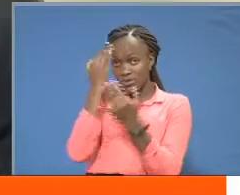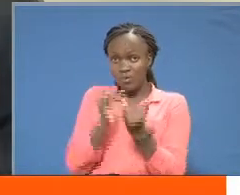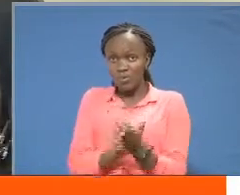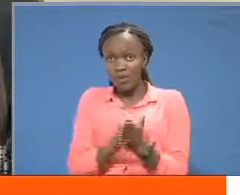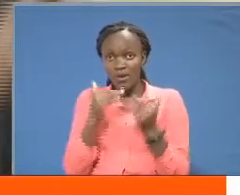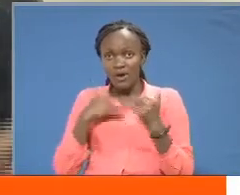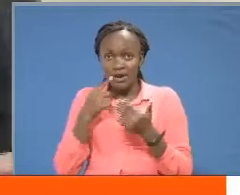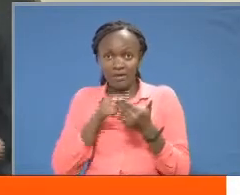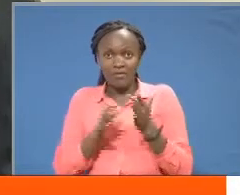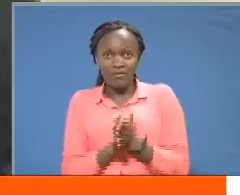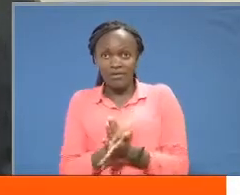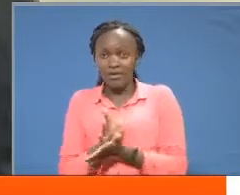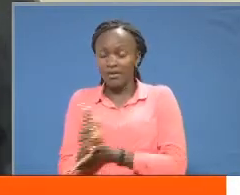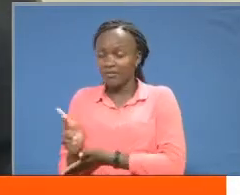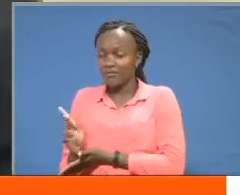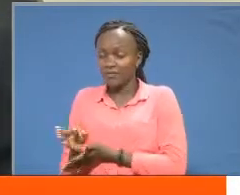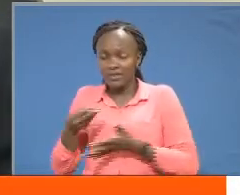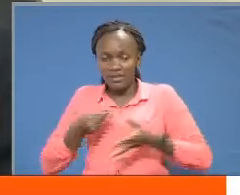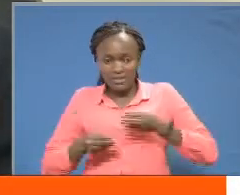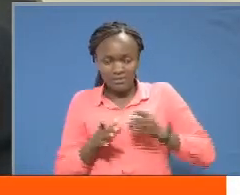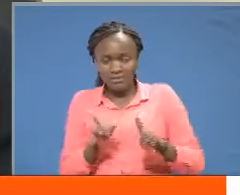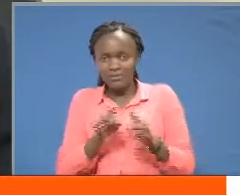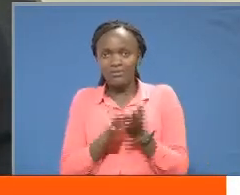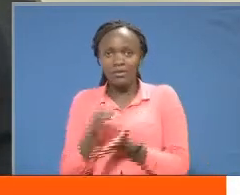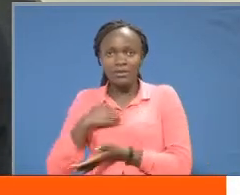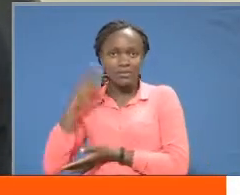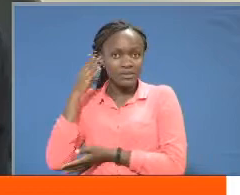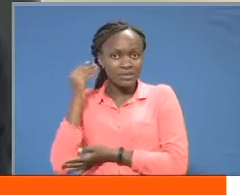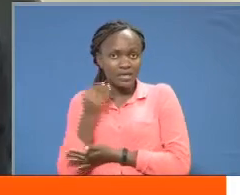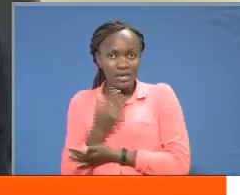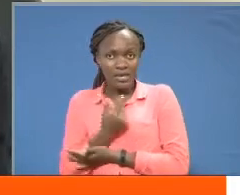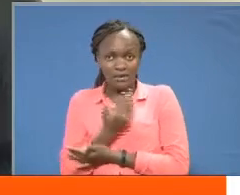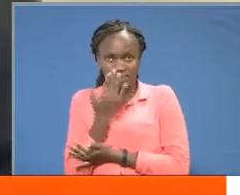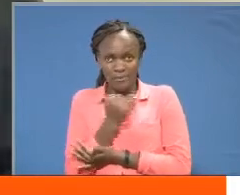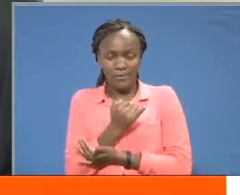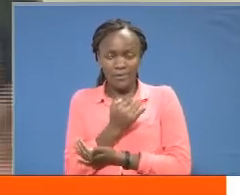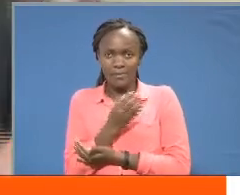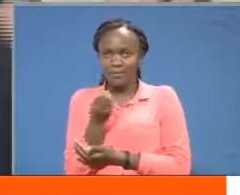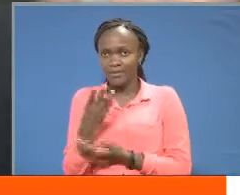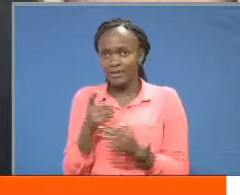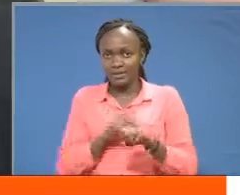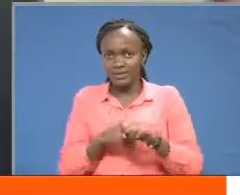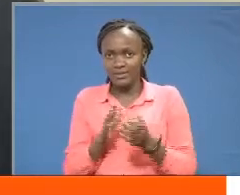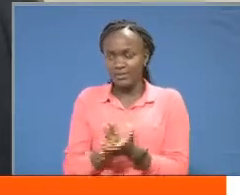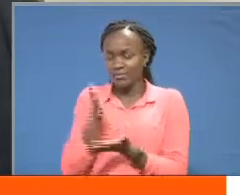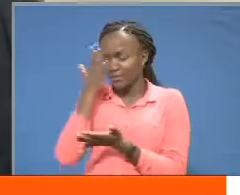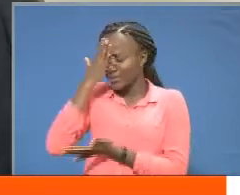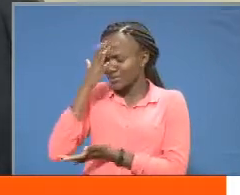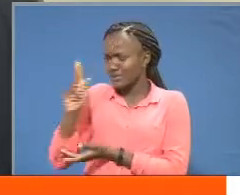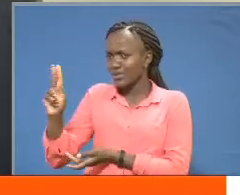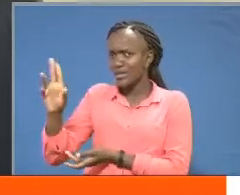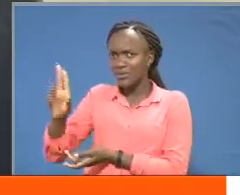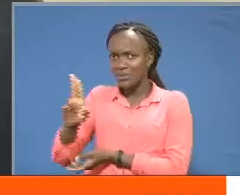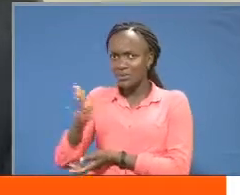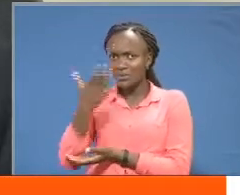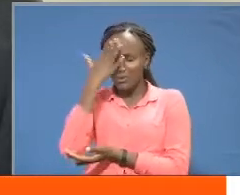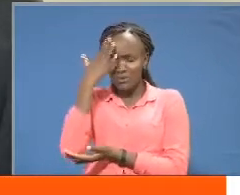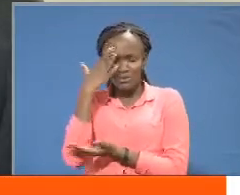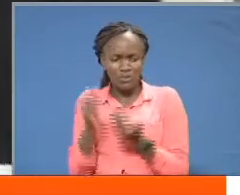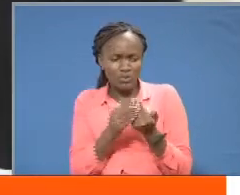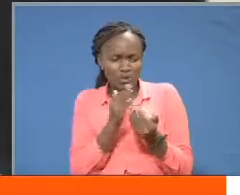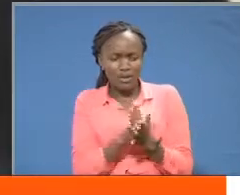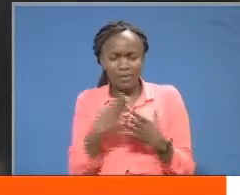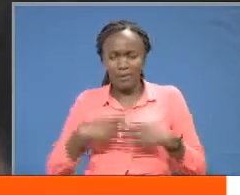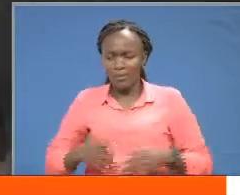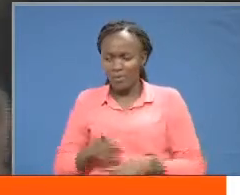have a disability and as they say and i've heard this myself i've been told this countless times oh kenyata university knows how to take care of